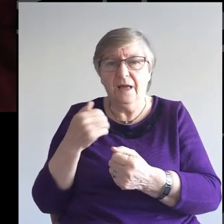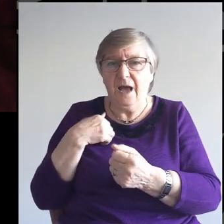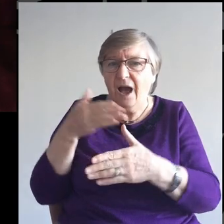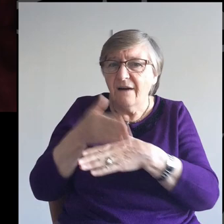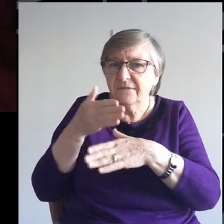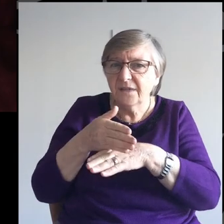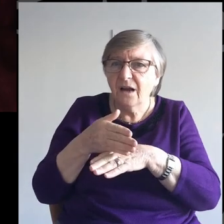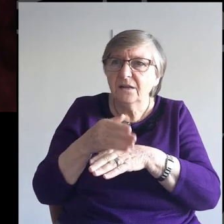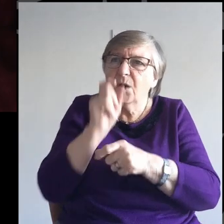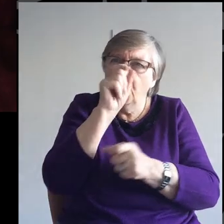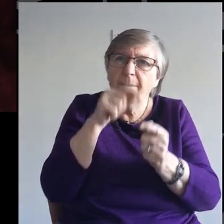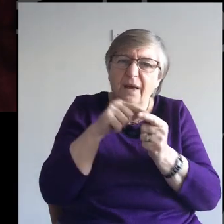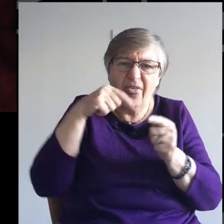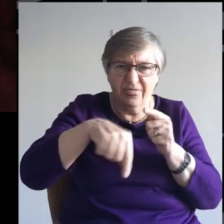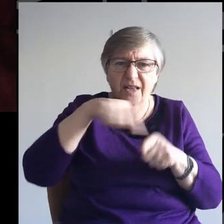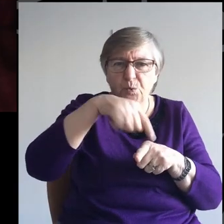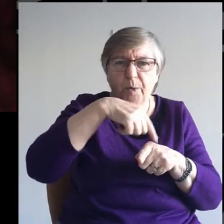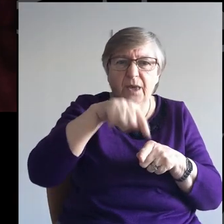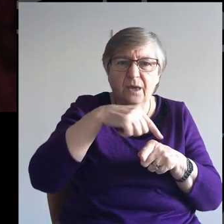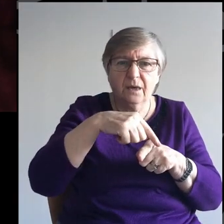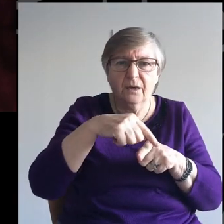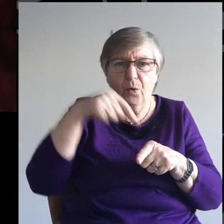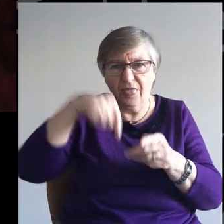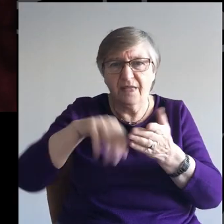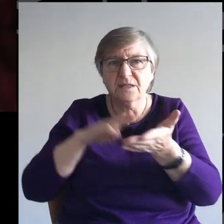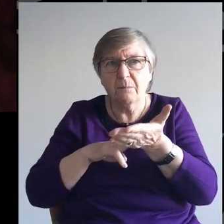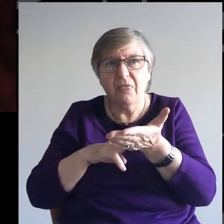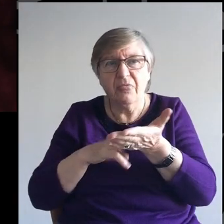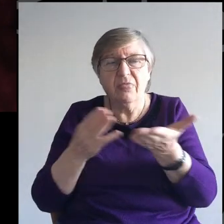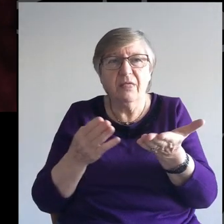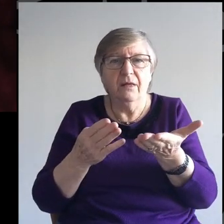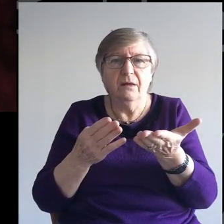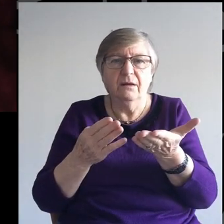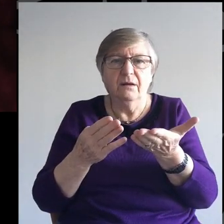I've done my bit for this week, this month, this year, or whatever.